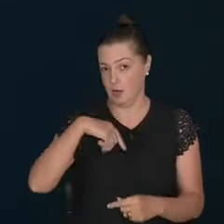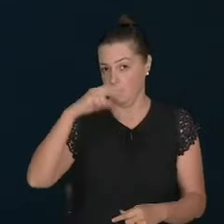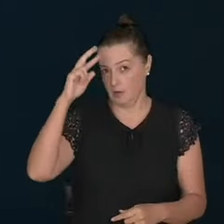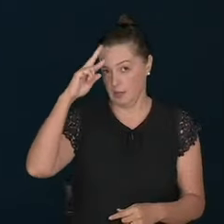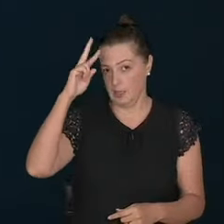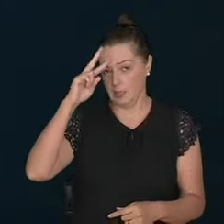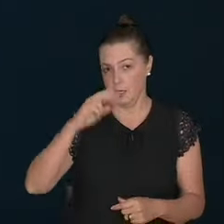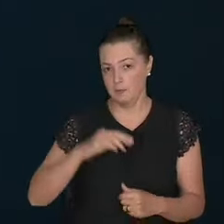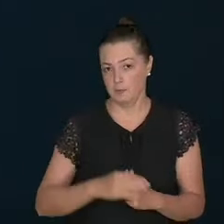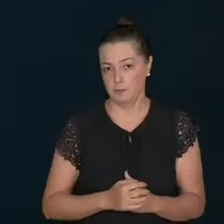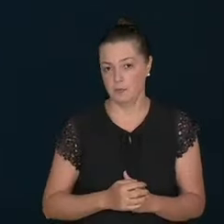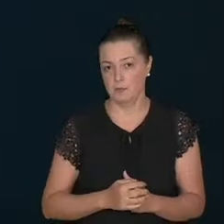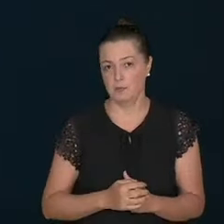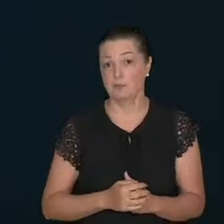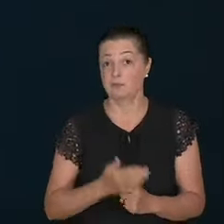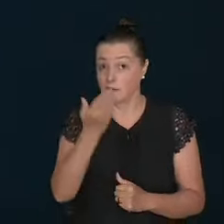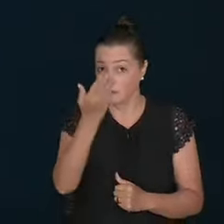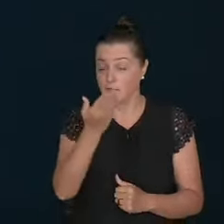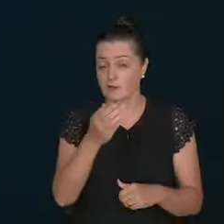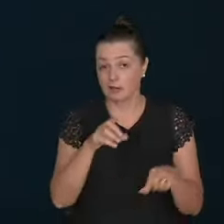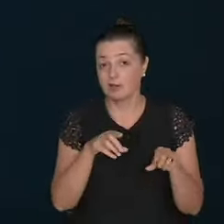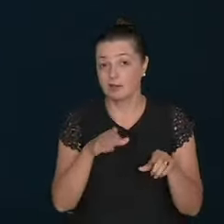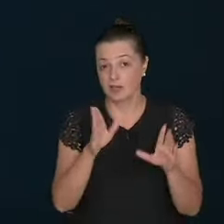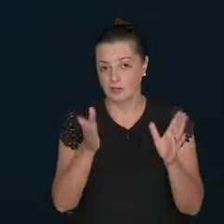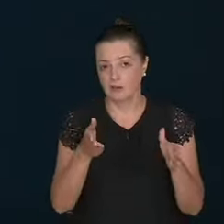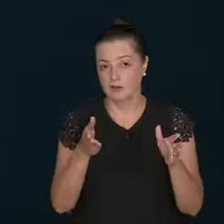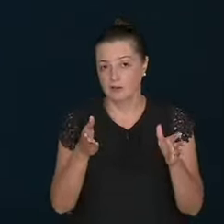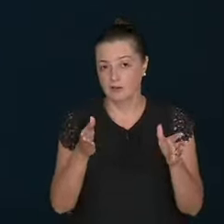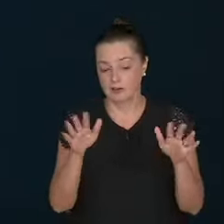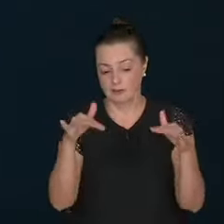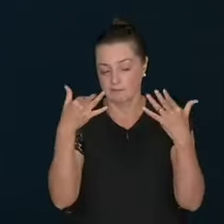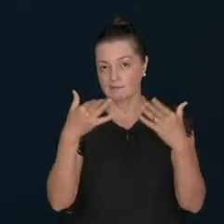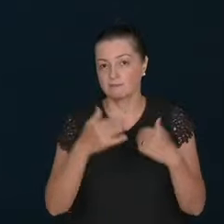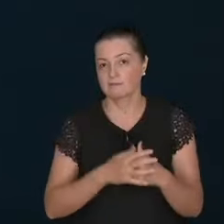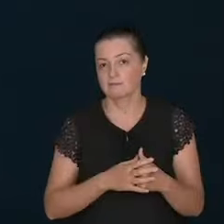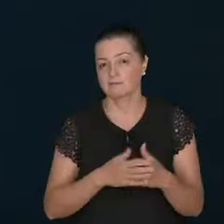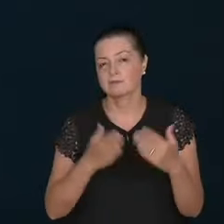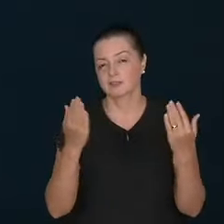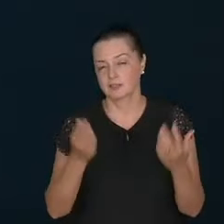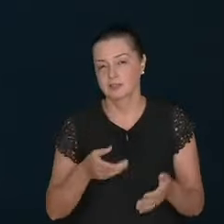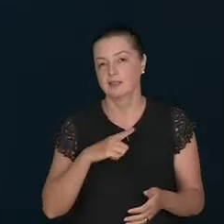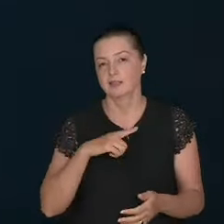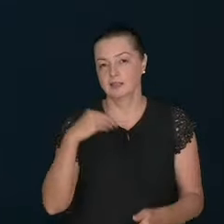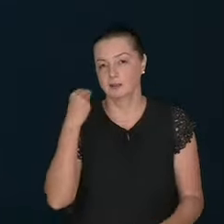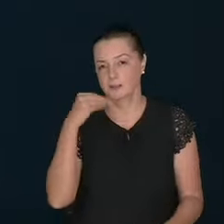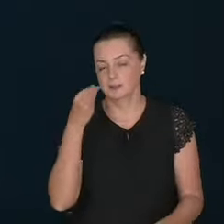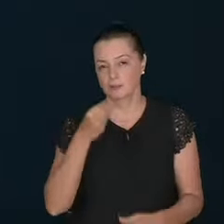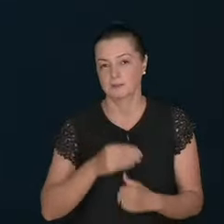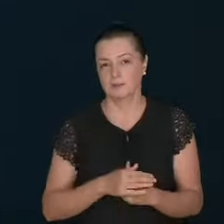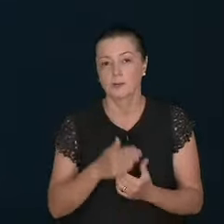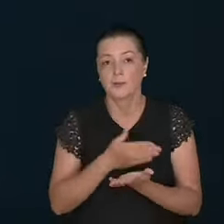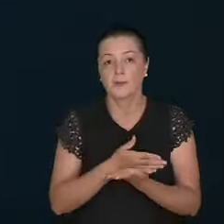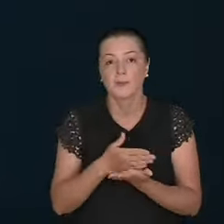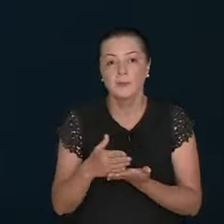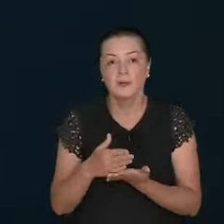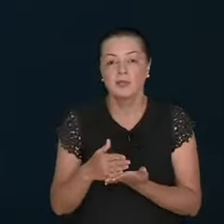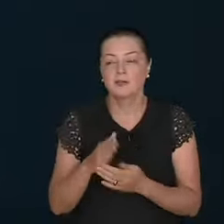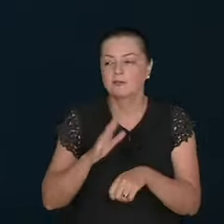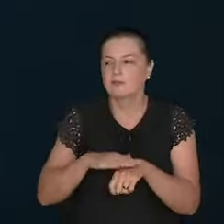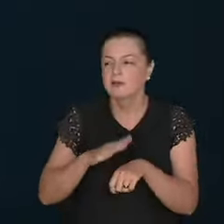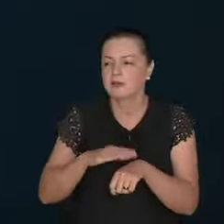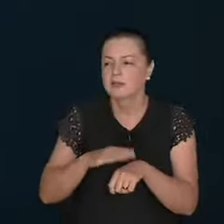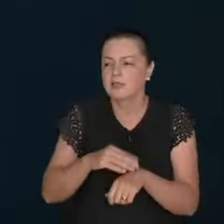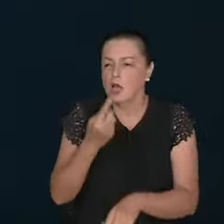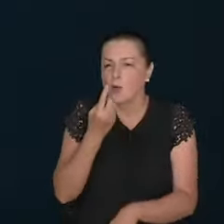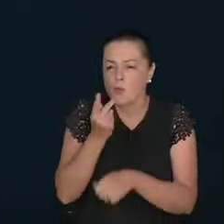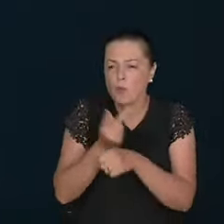When I would. Commit a sin. And you as well. You have. Lived. This experience. In the beginning. When you